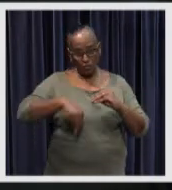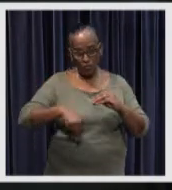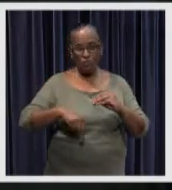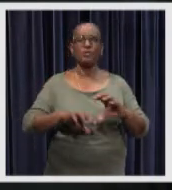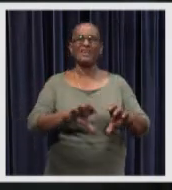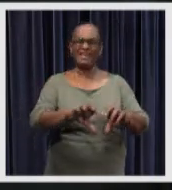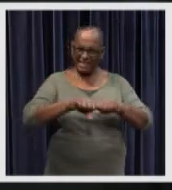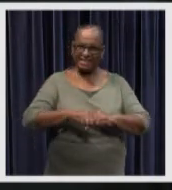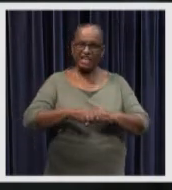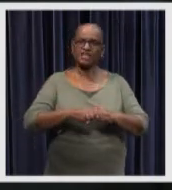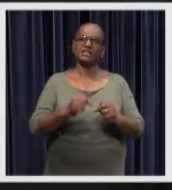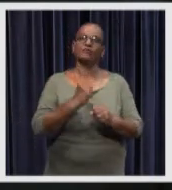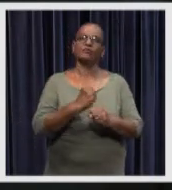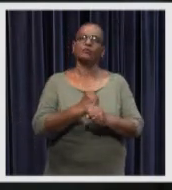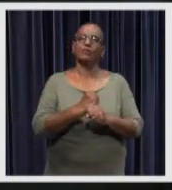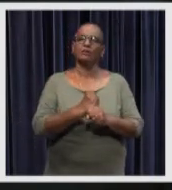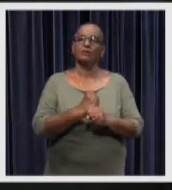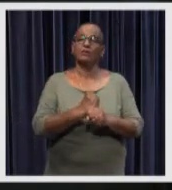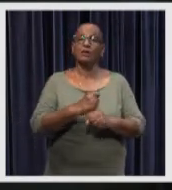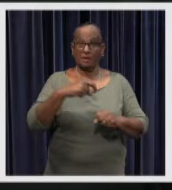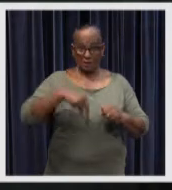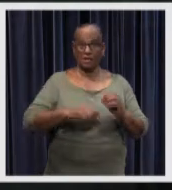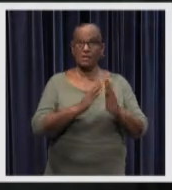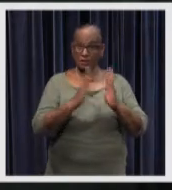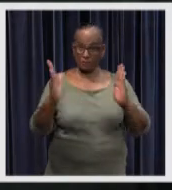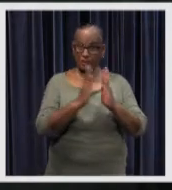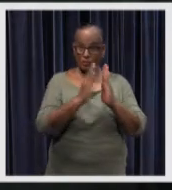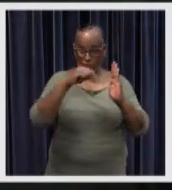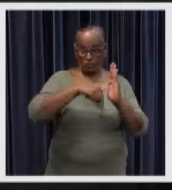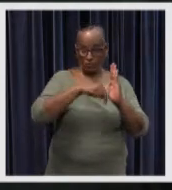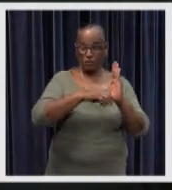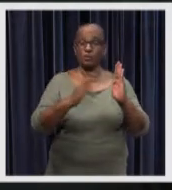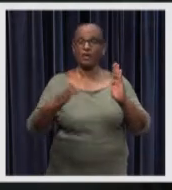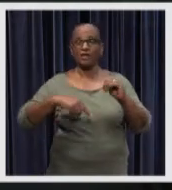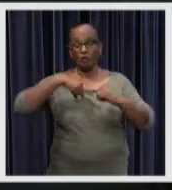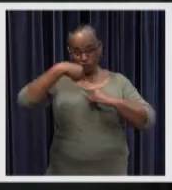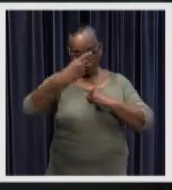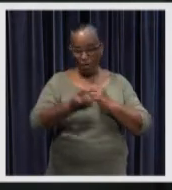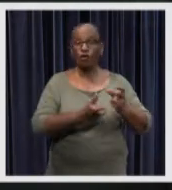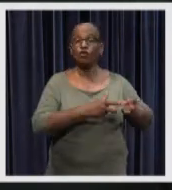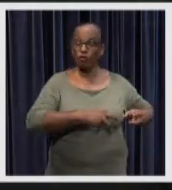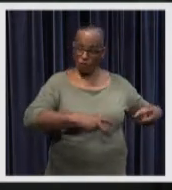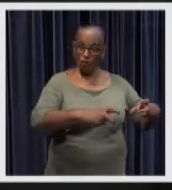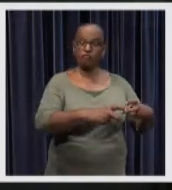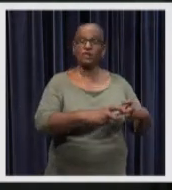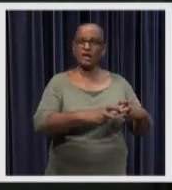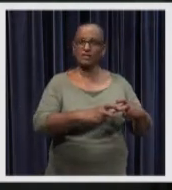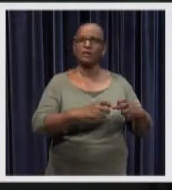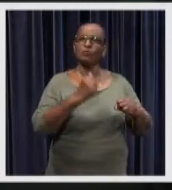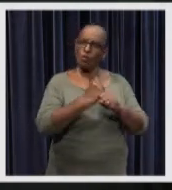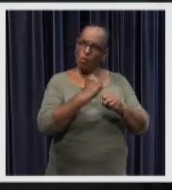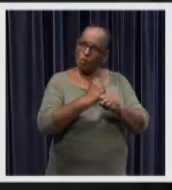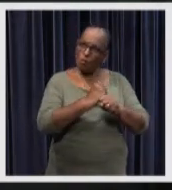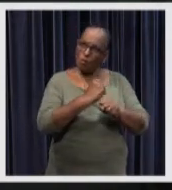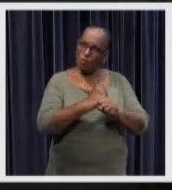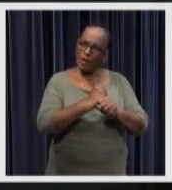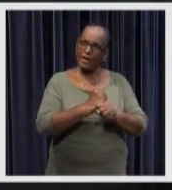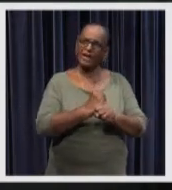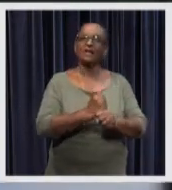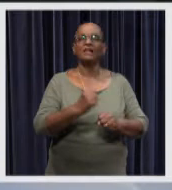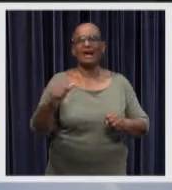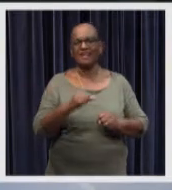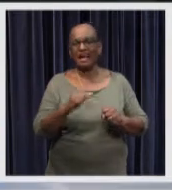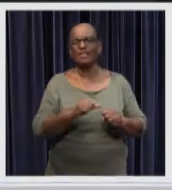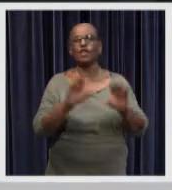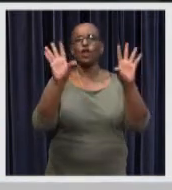suriname have been picked up for some time now it has to be intensified in the period